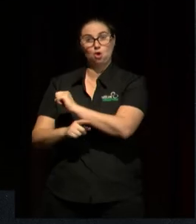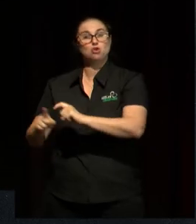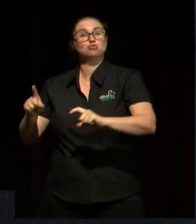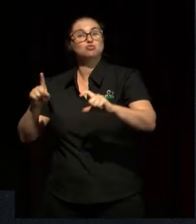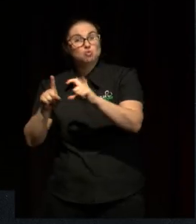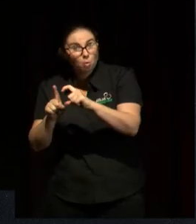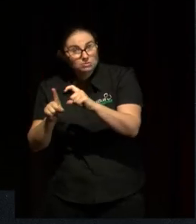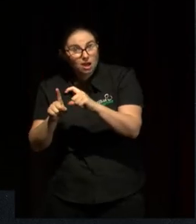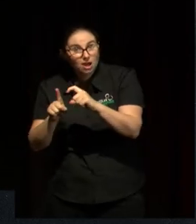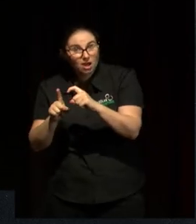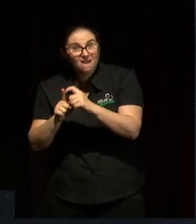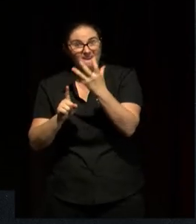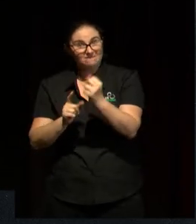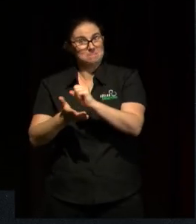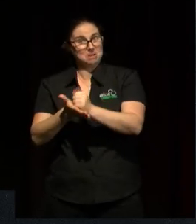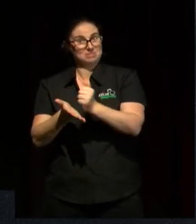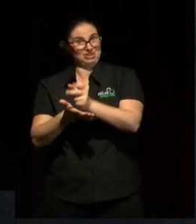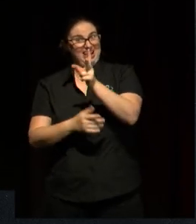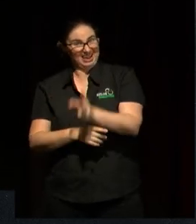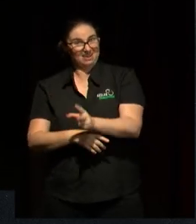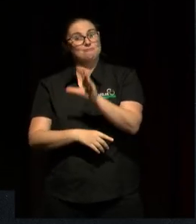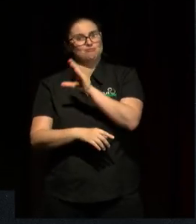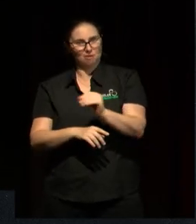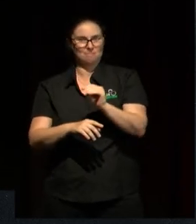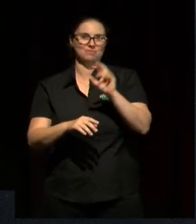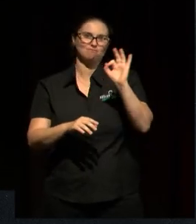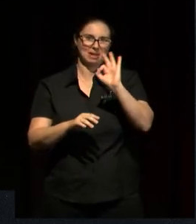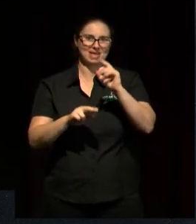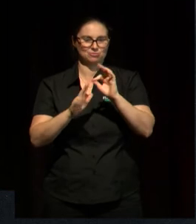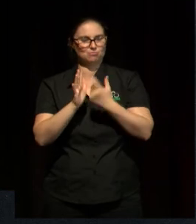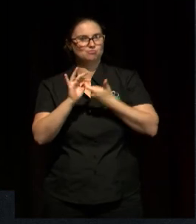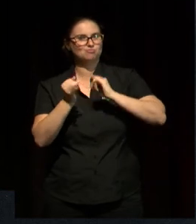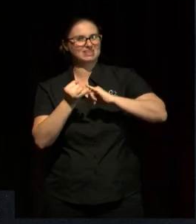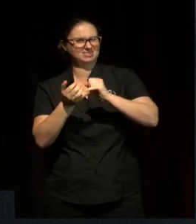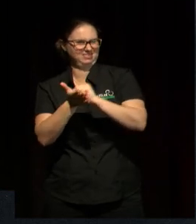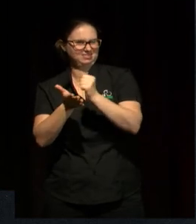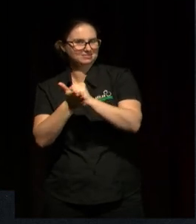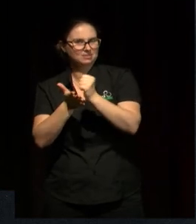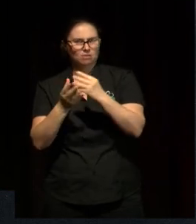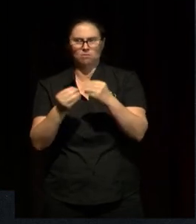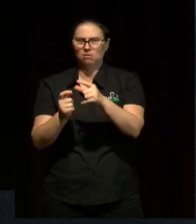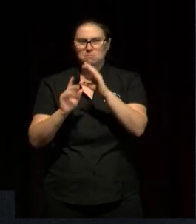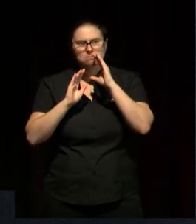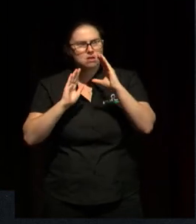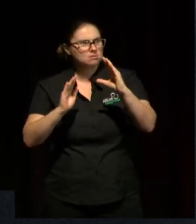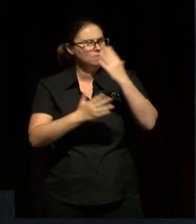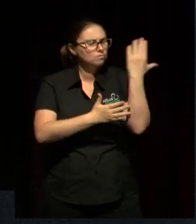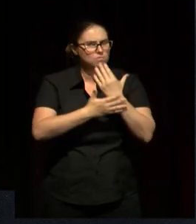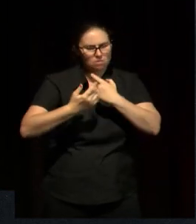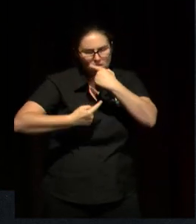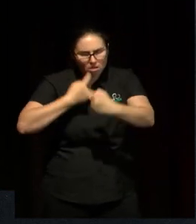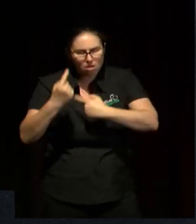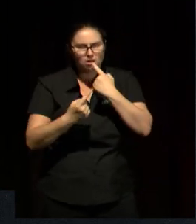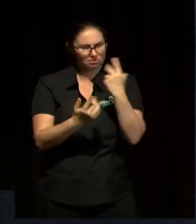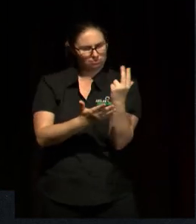is being published by Fremantle Press with her amazing storytelling in illustrated